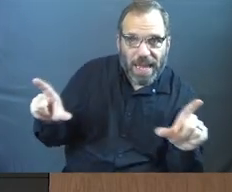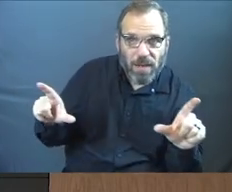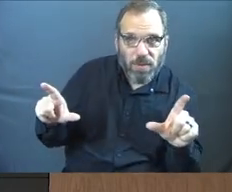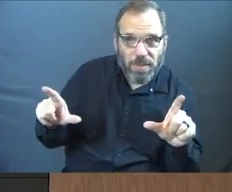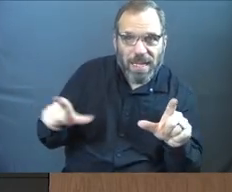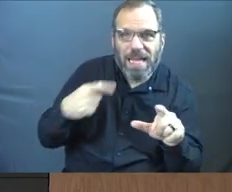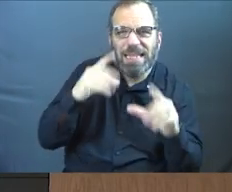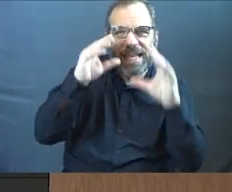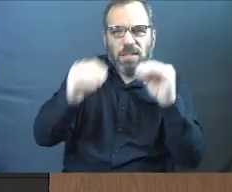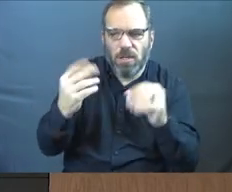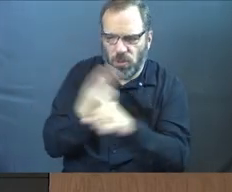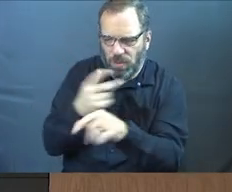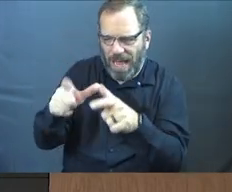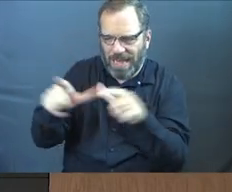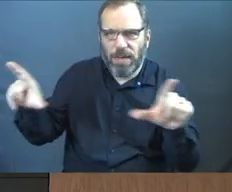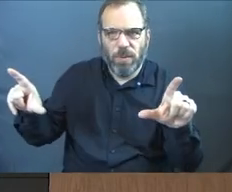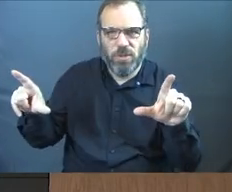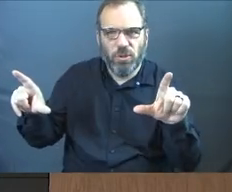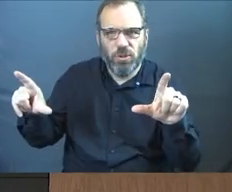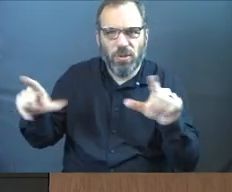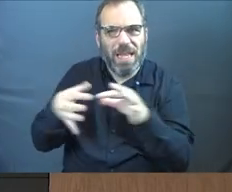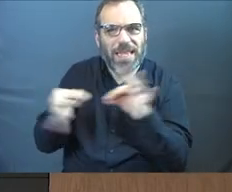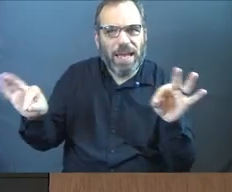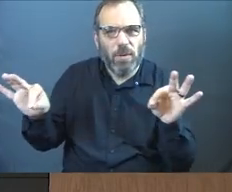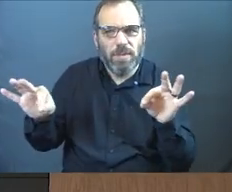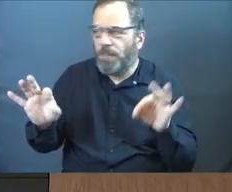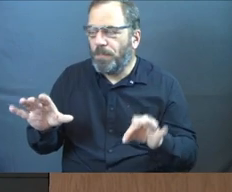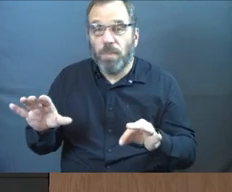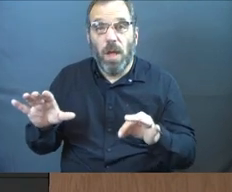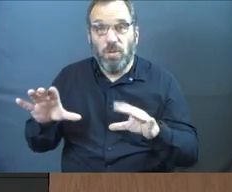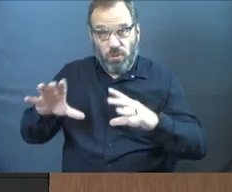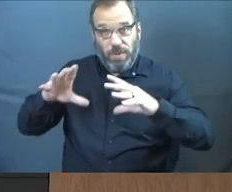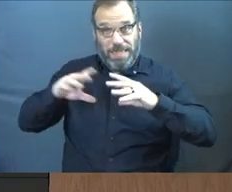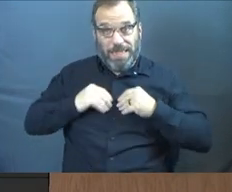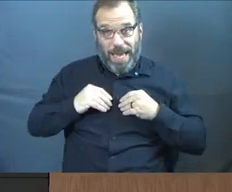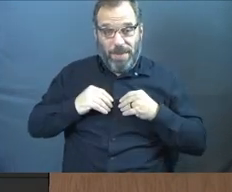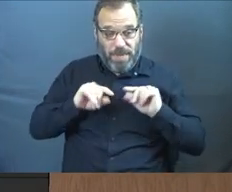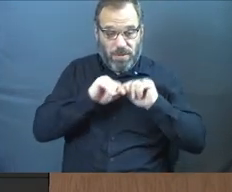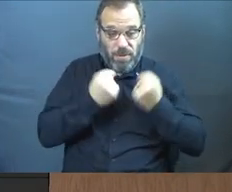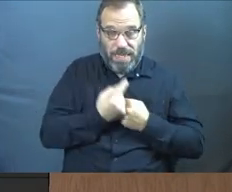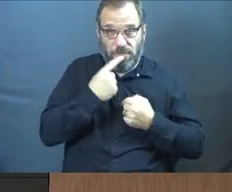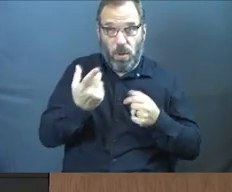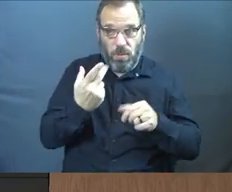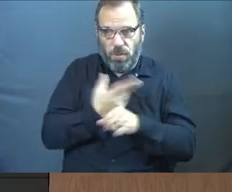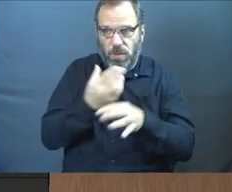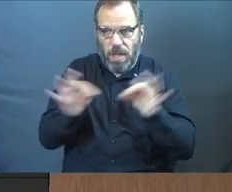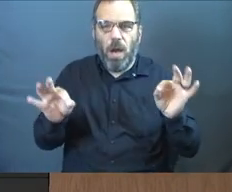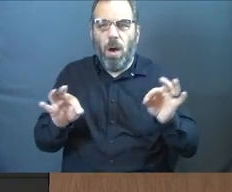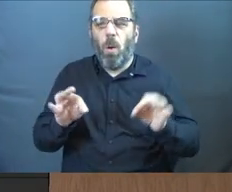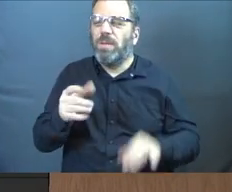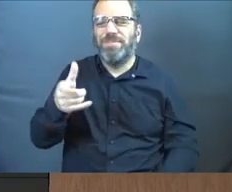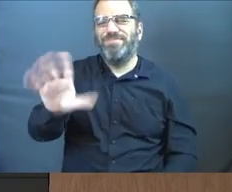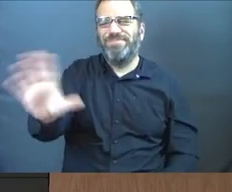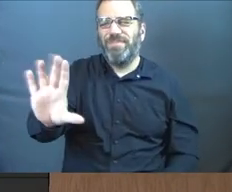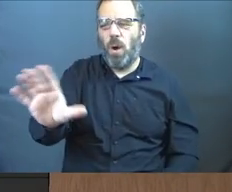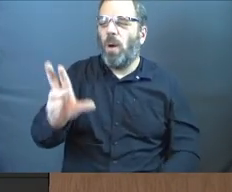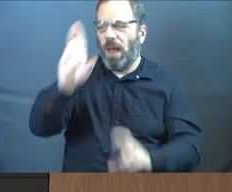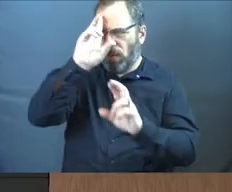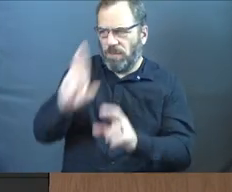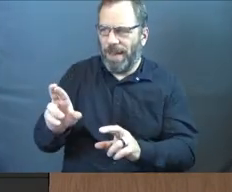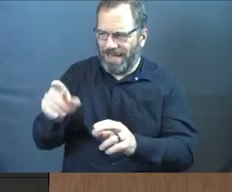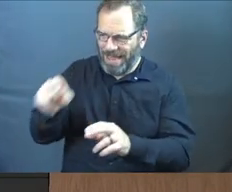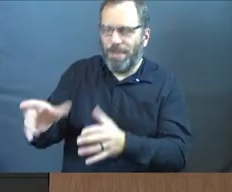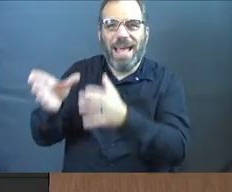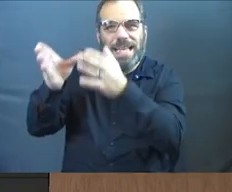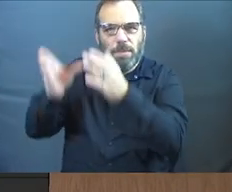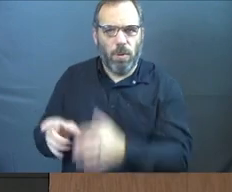They've taught you to use language. Do you give in to the language that your team has told you to use? Or do you reject it and treat people like